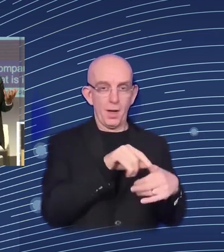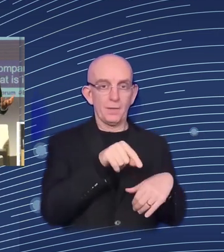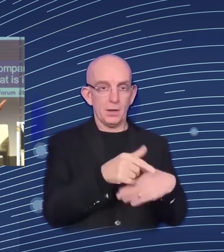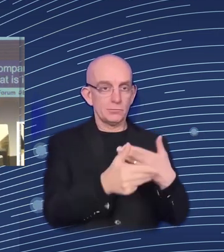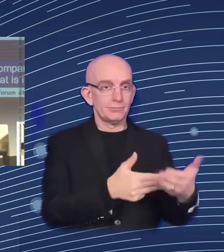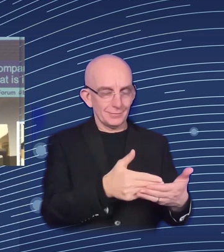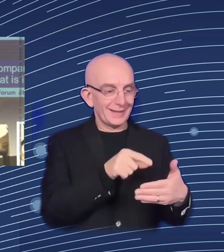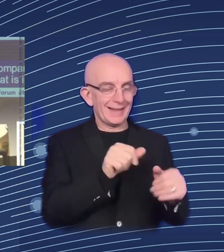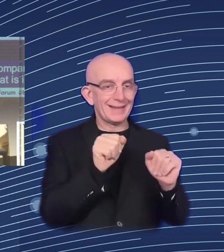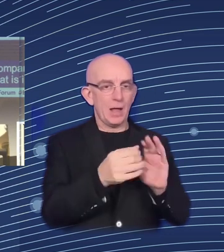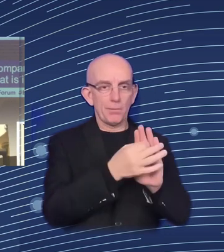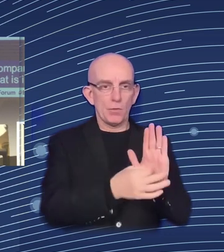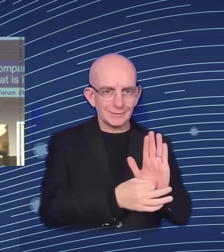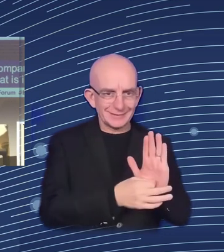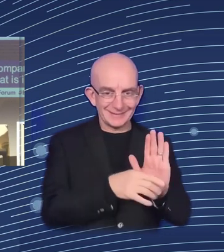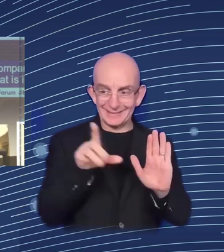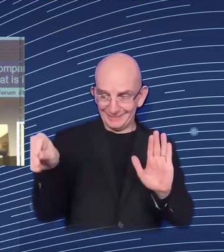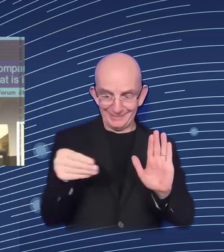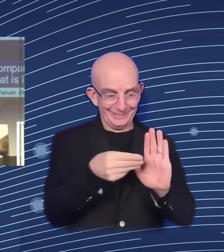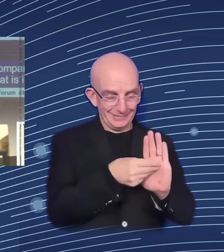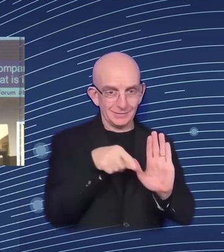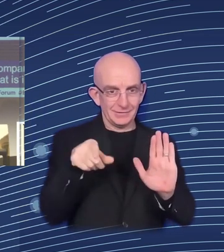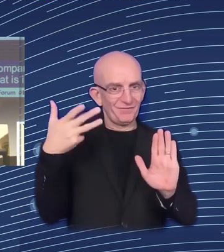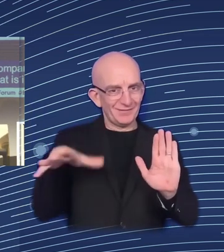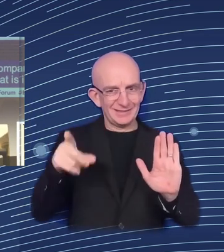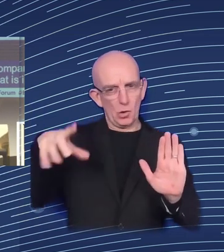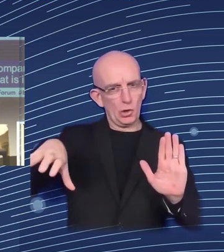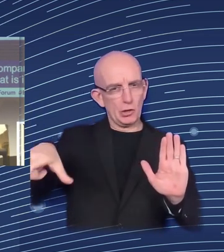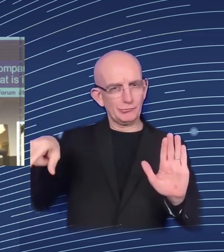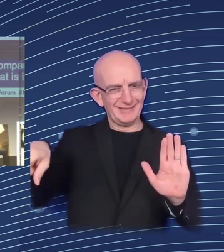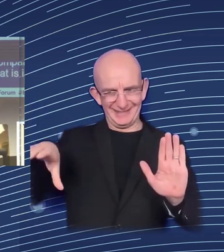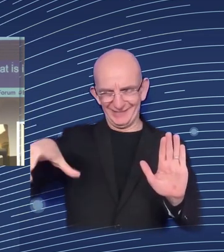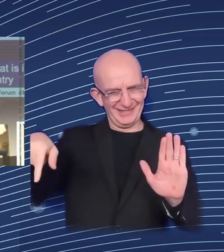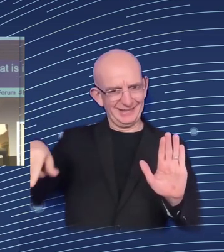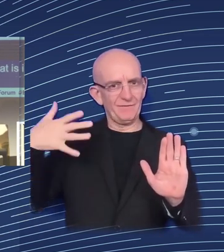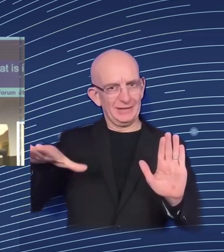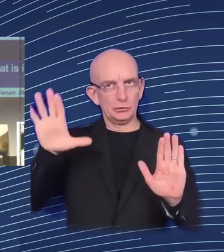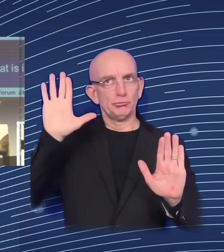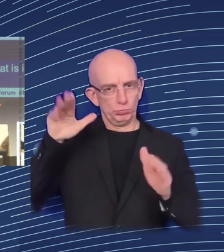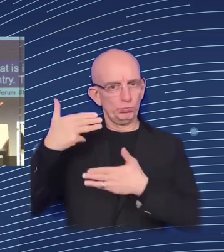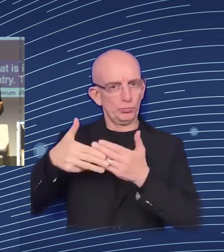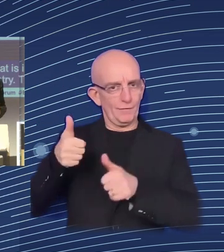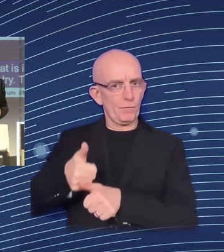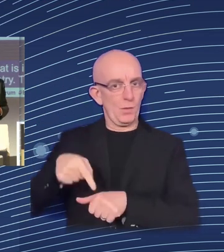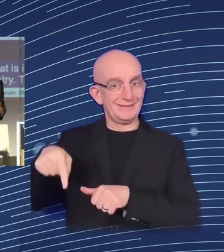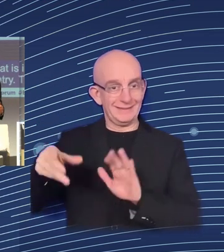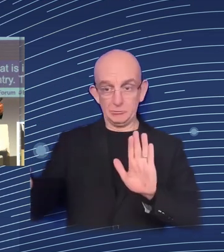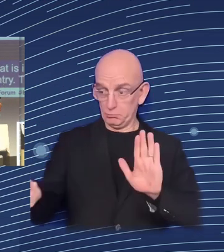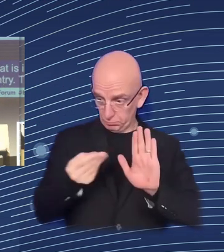This was very handy in the context of assessing, for instance, the short-term working schemes in the COVID